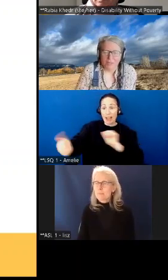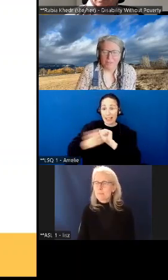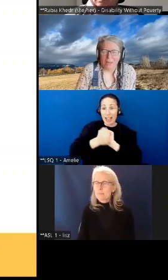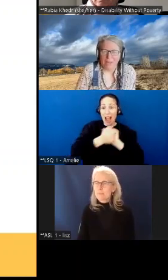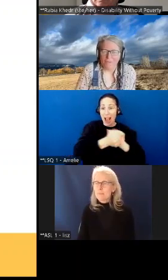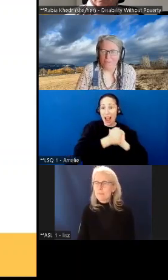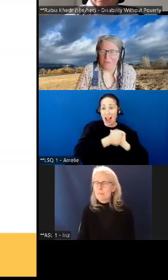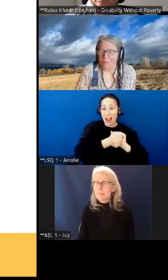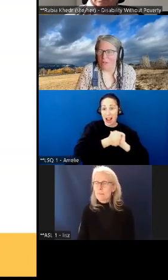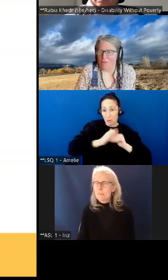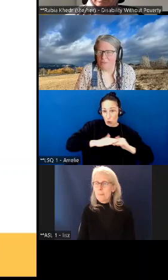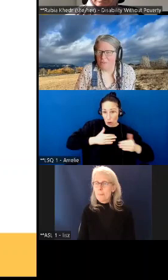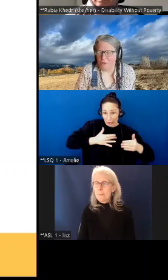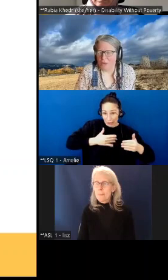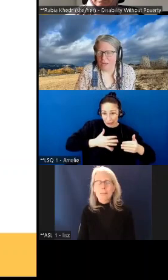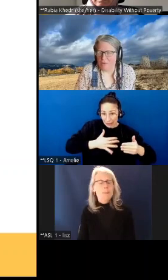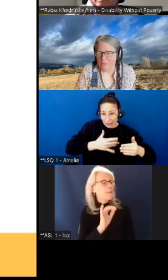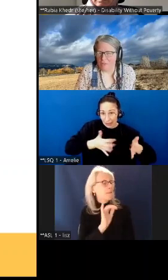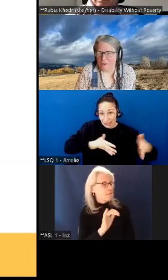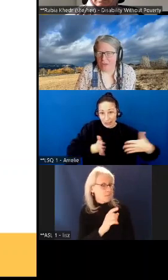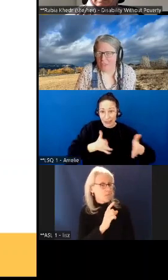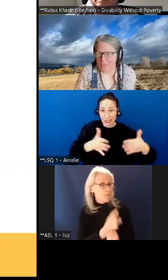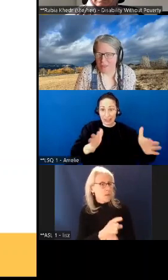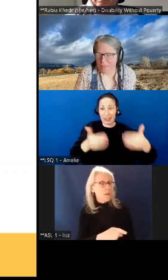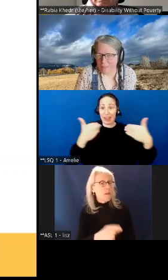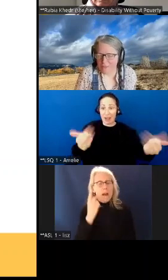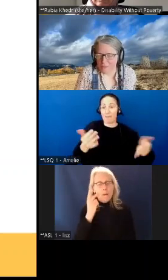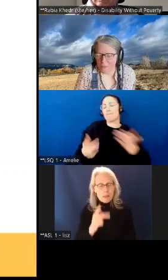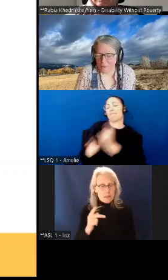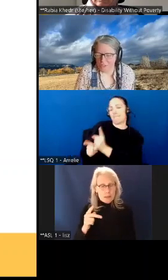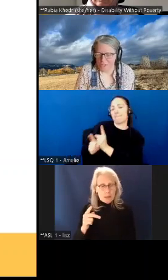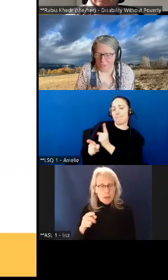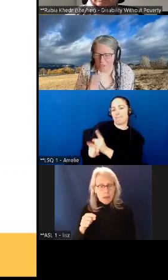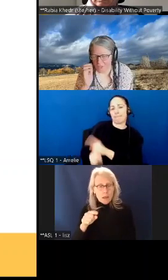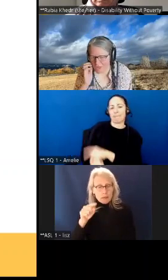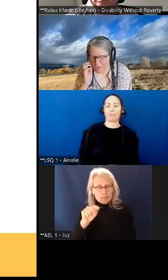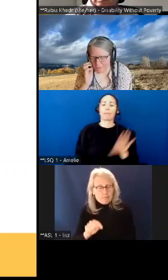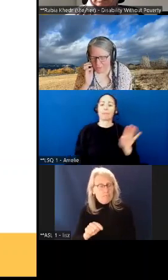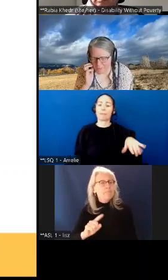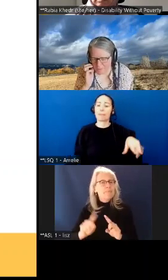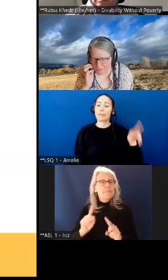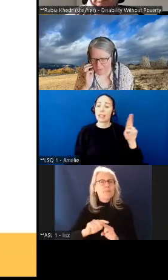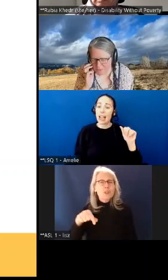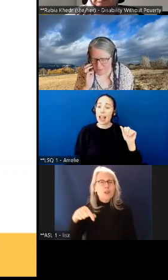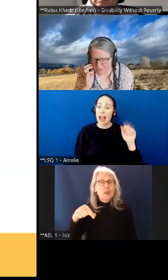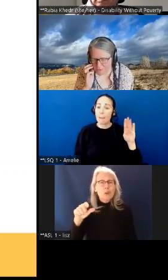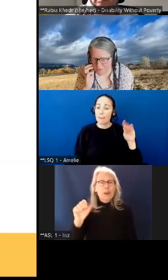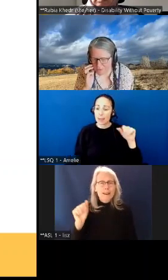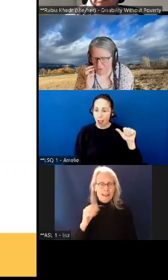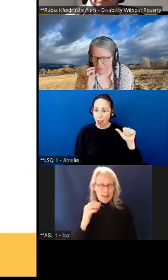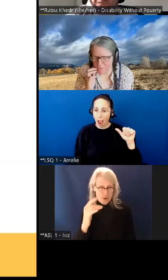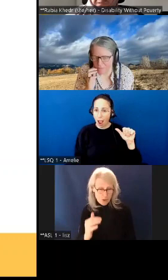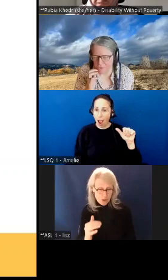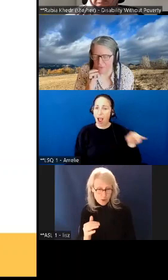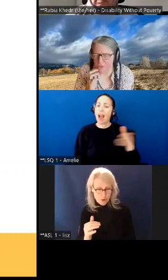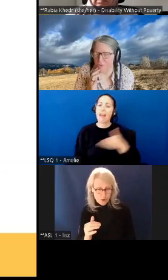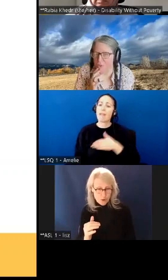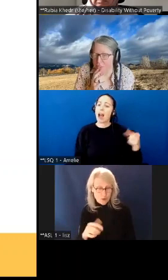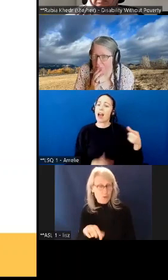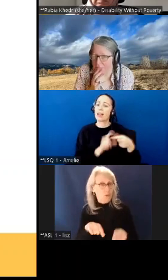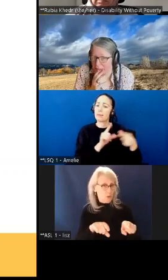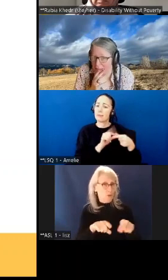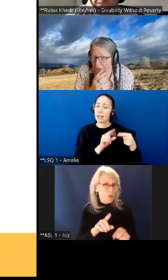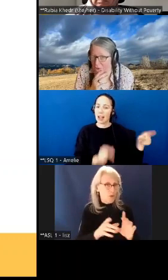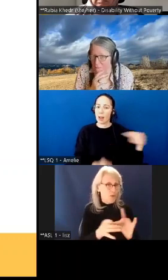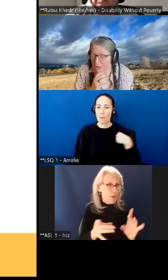absolutely and rabia while you've been talking i've been trying to skim the the questions um that that have been put